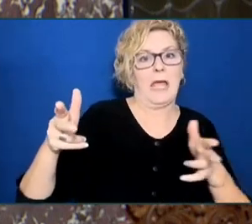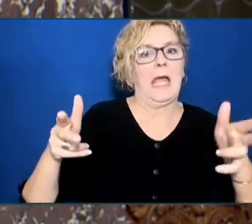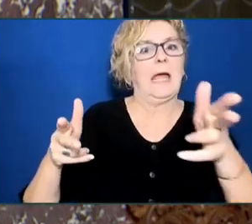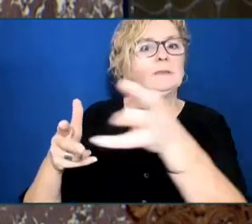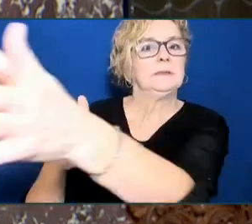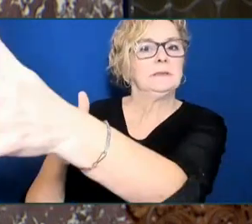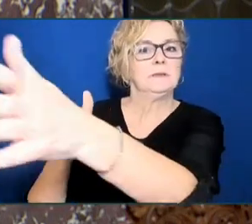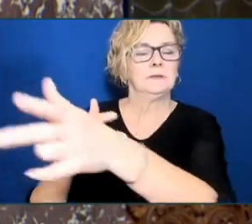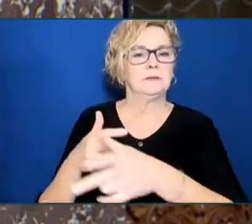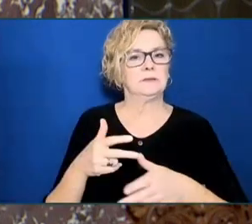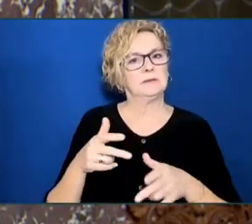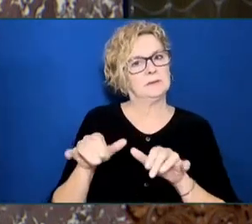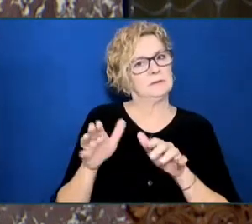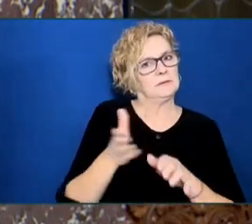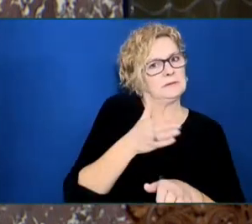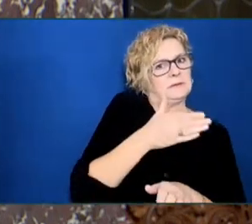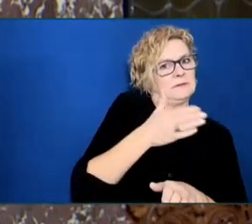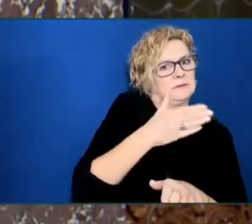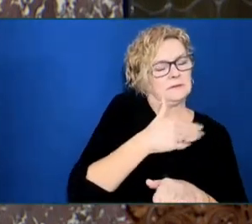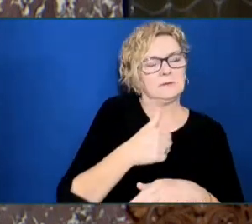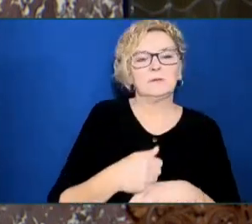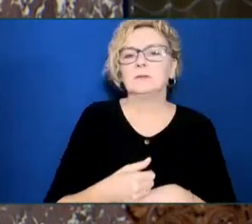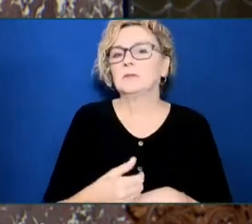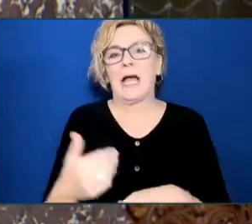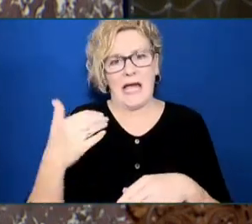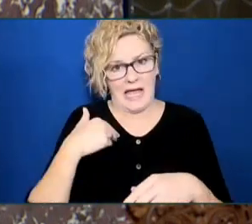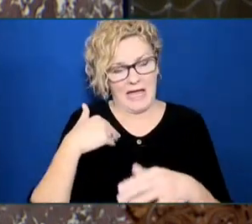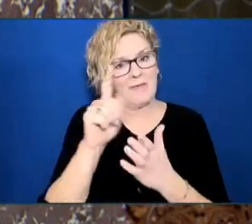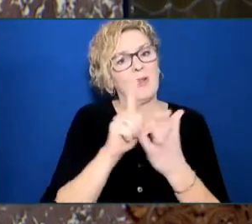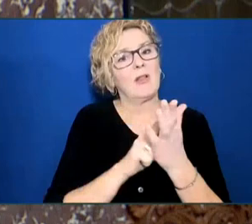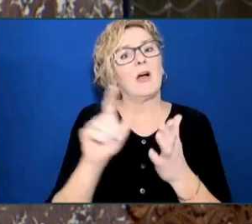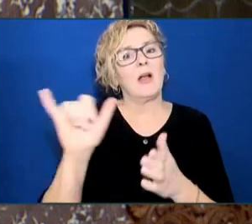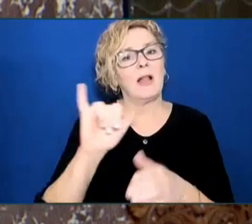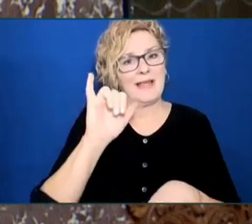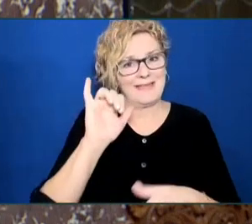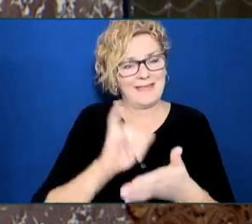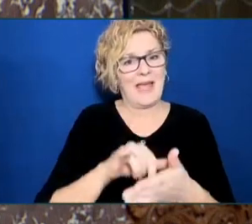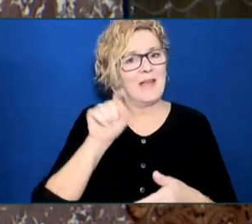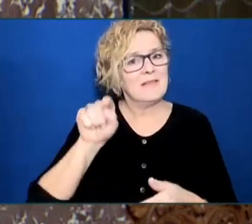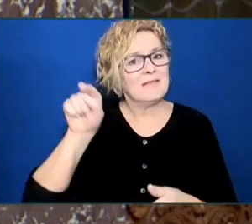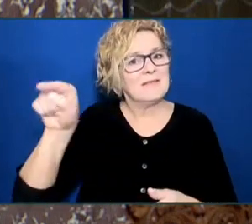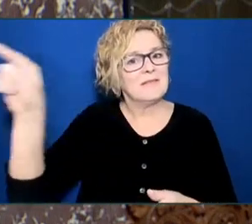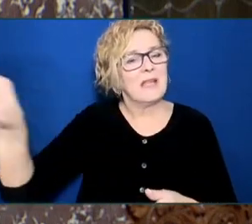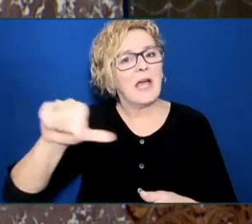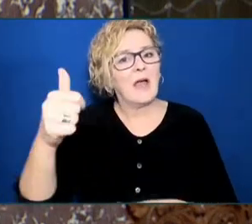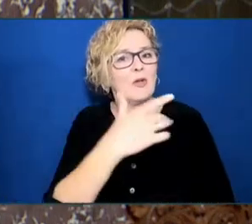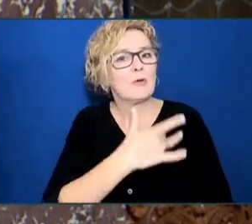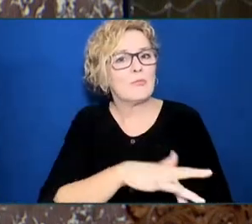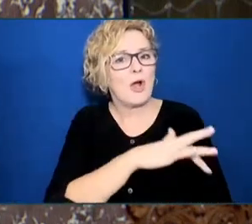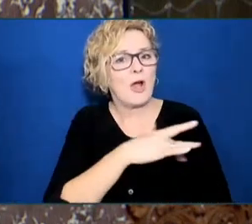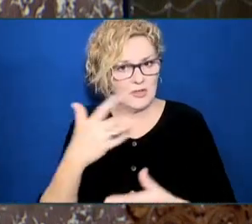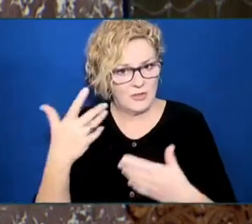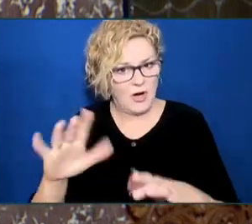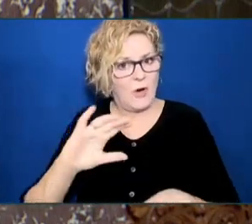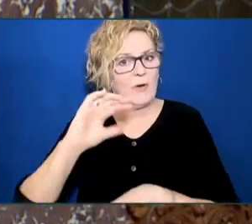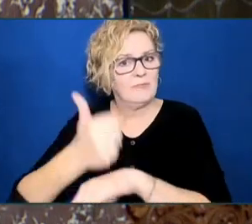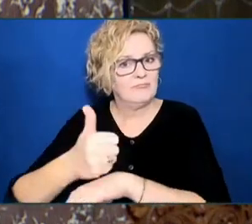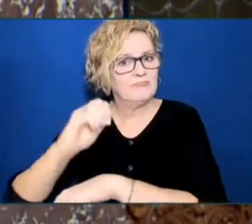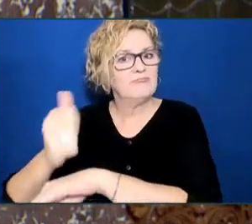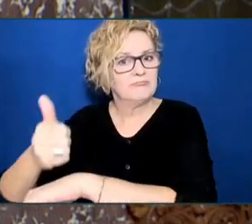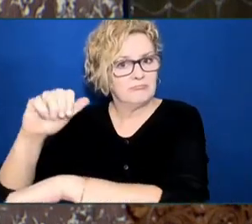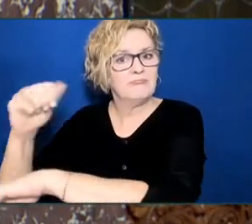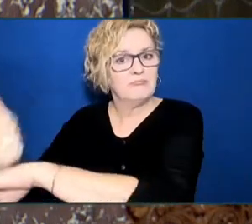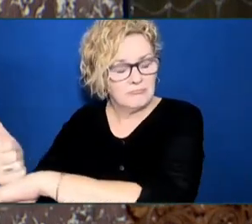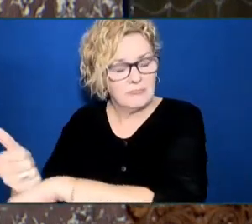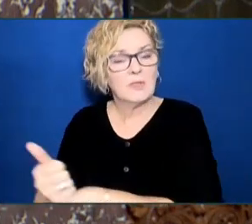Quebec, New Brunswick, Prince Edward Island, Newfoundland, and Labrador, who already have minimum safe passing distance laws. This amendment